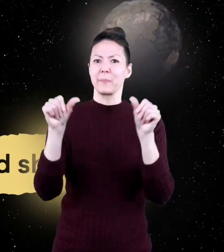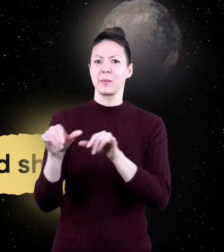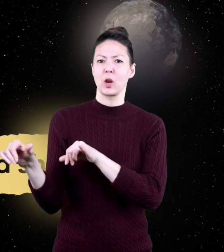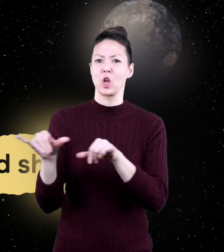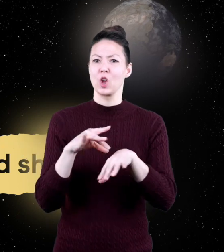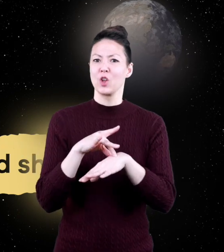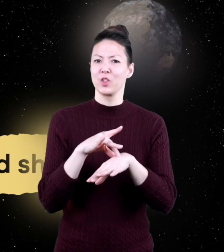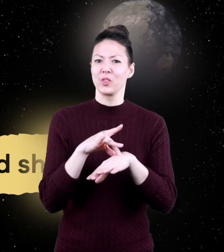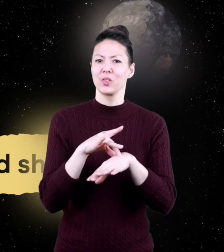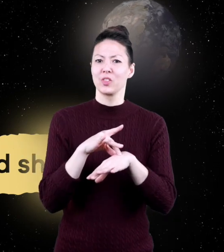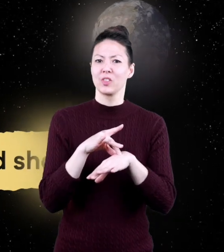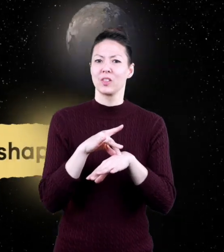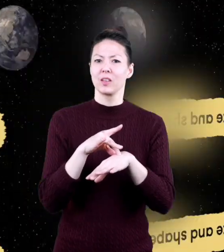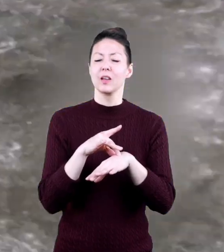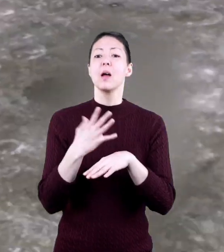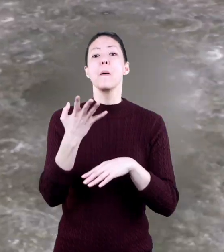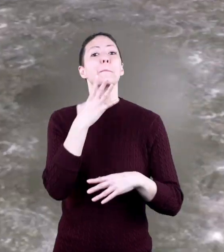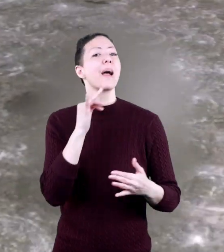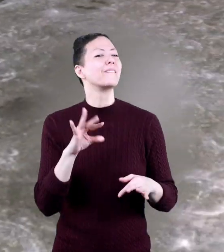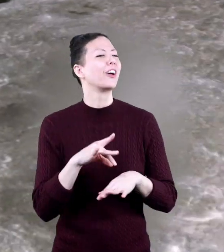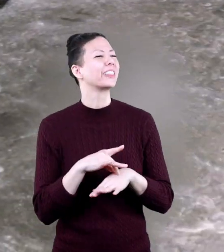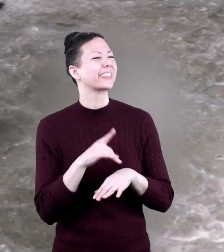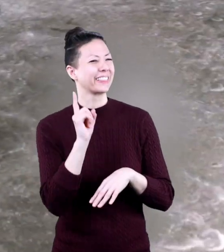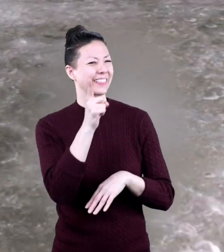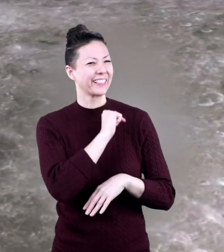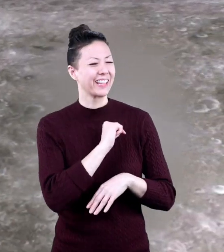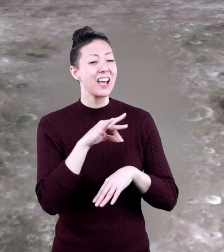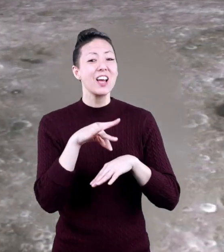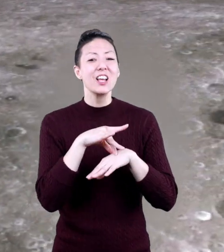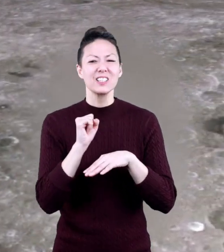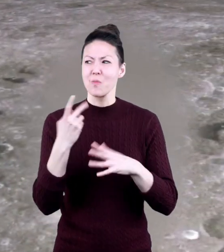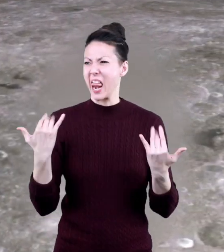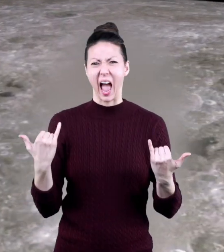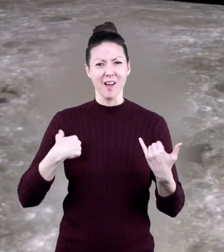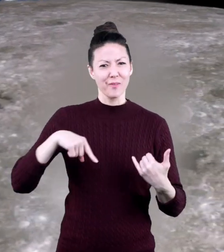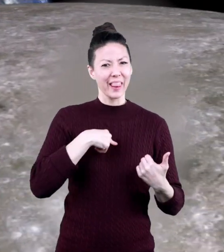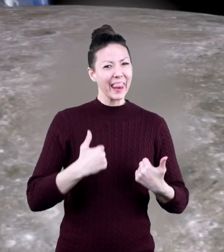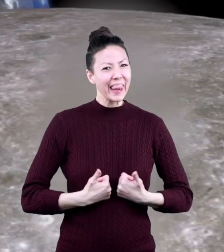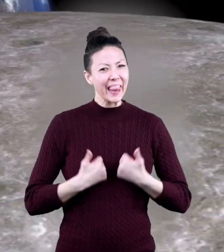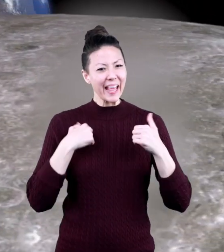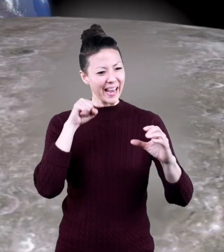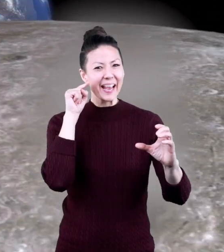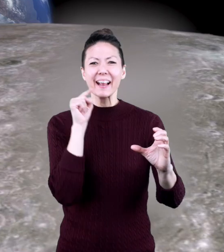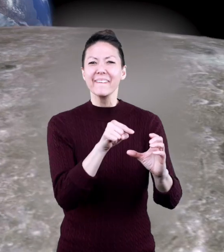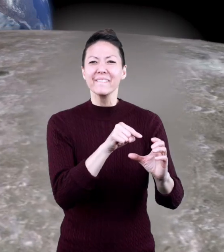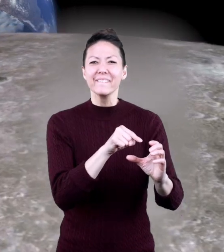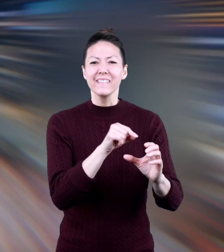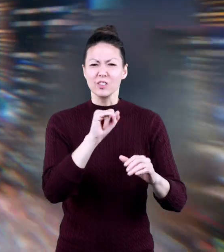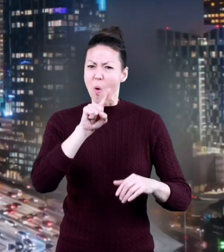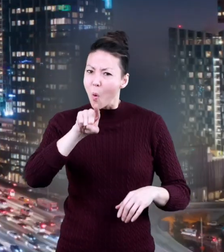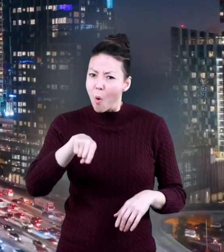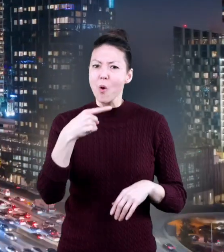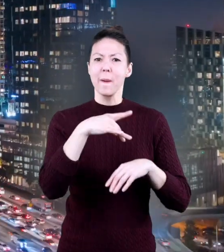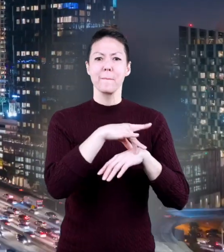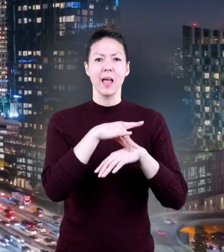size and shape. Speaking of Earth, Earth is where we live. It's the only planet where people